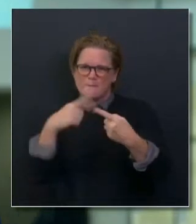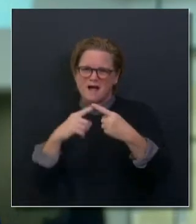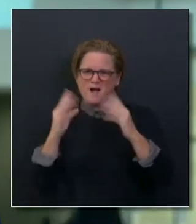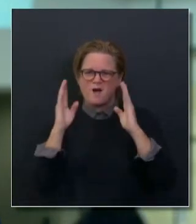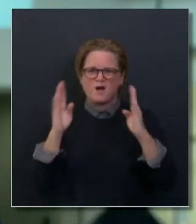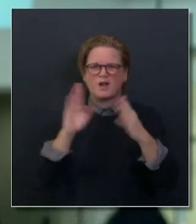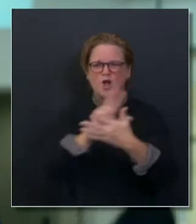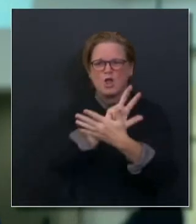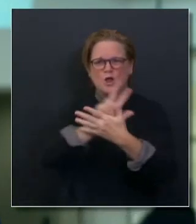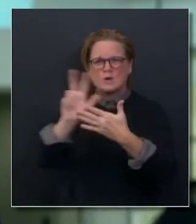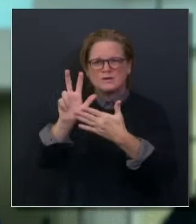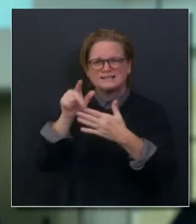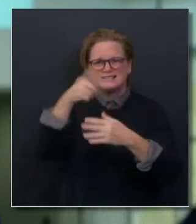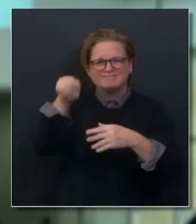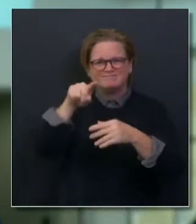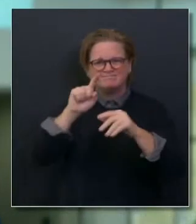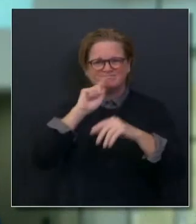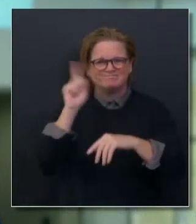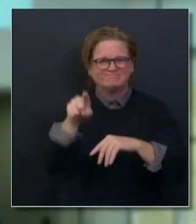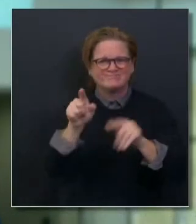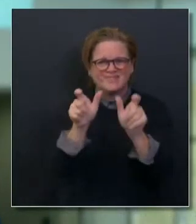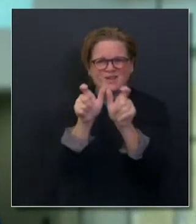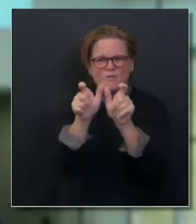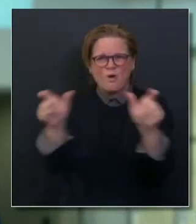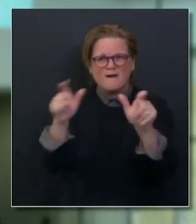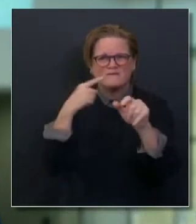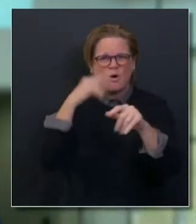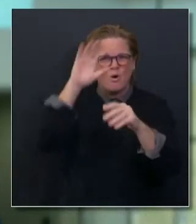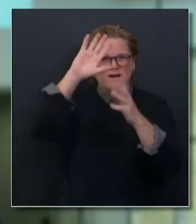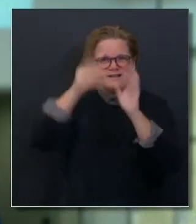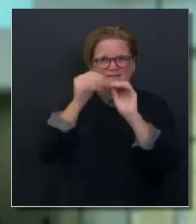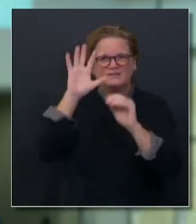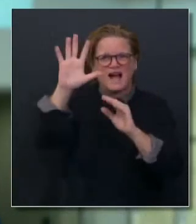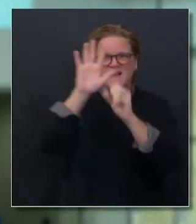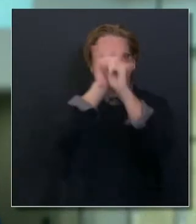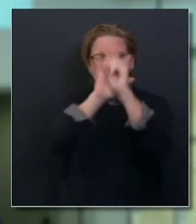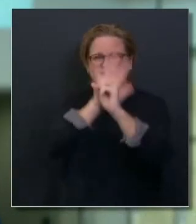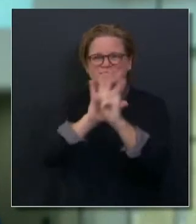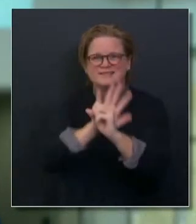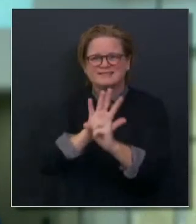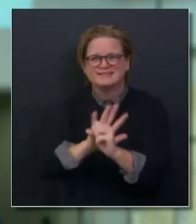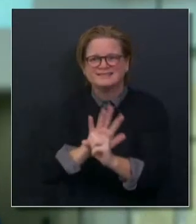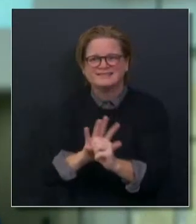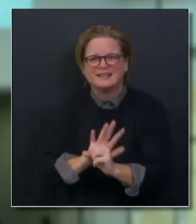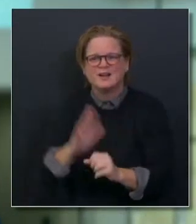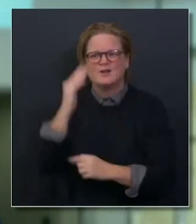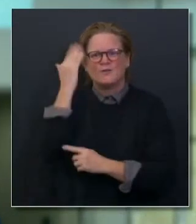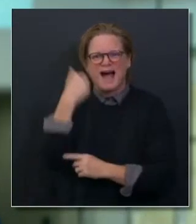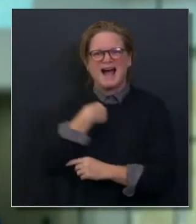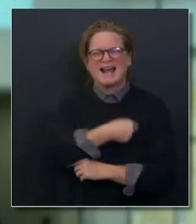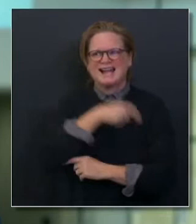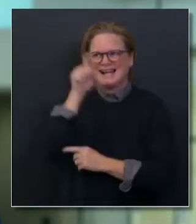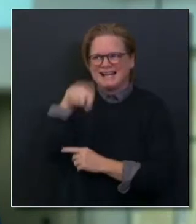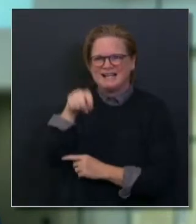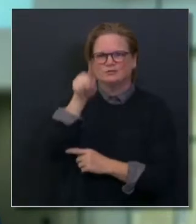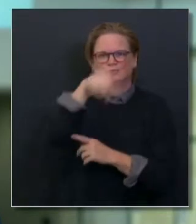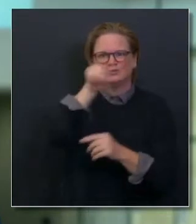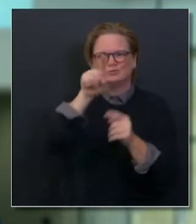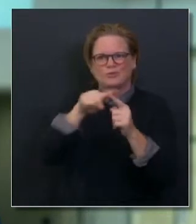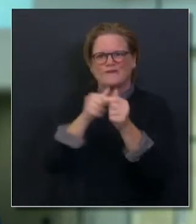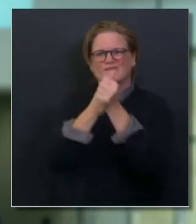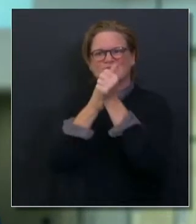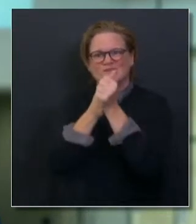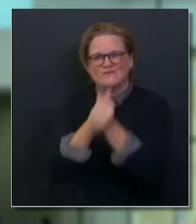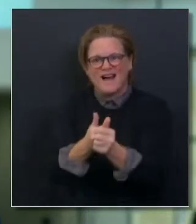-at-home order because we believe that's the amount of time needed to see some of these actions manifest in the case numbers, and so we're